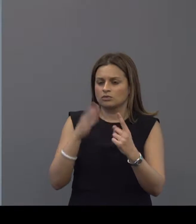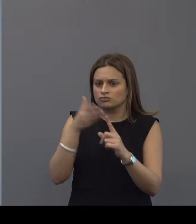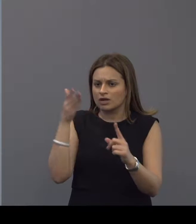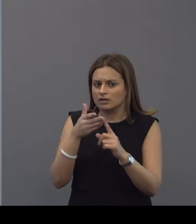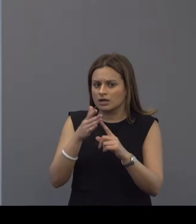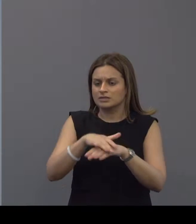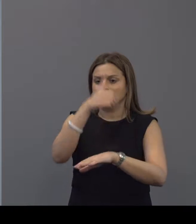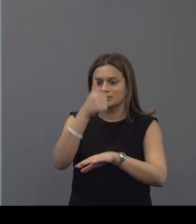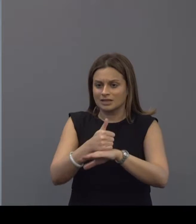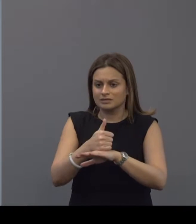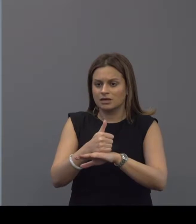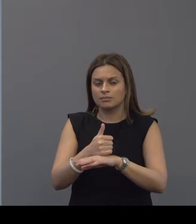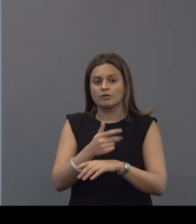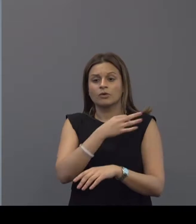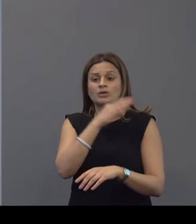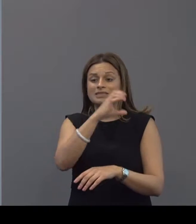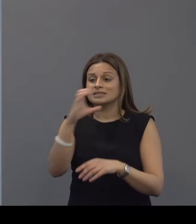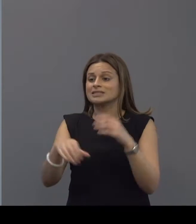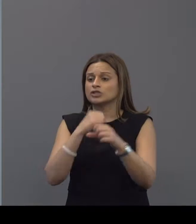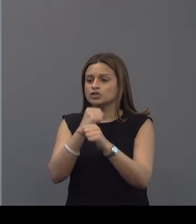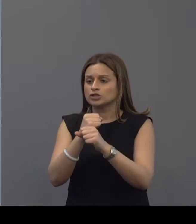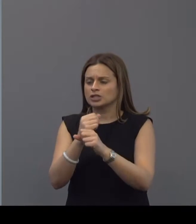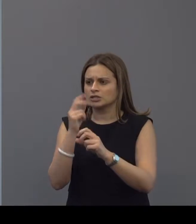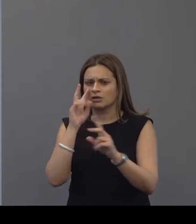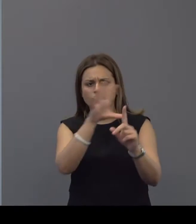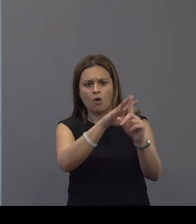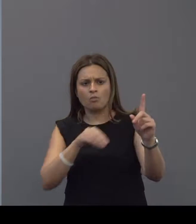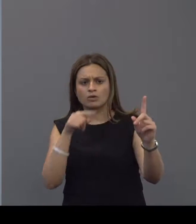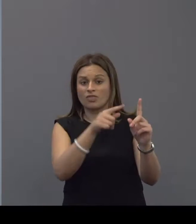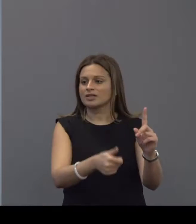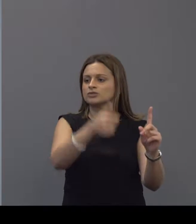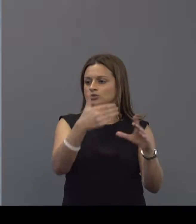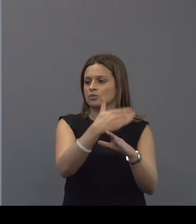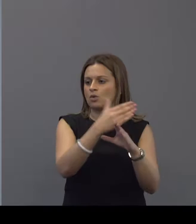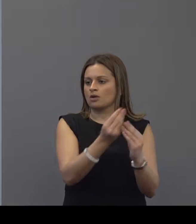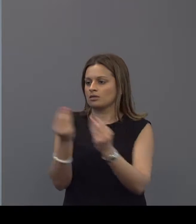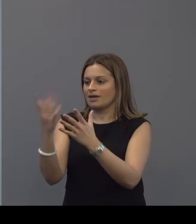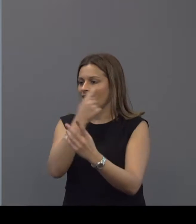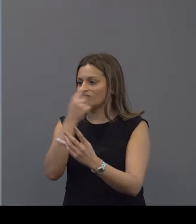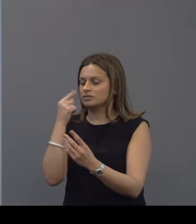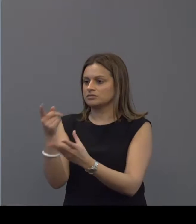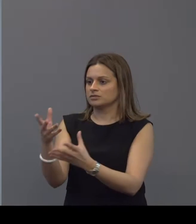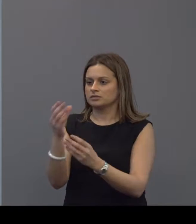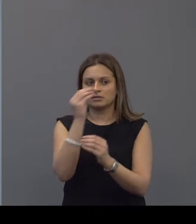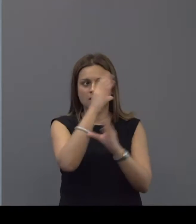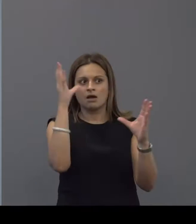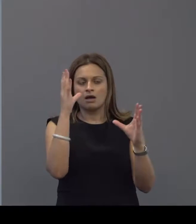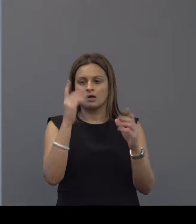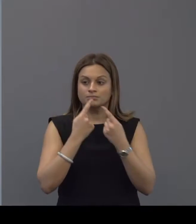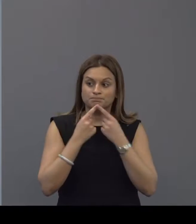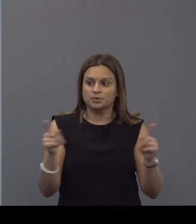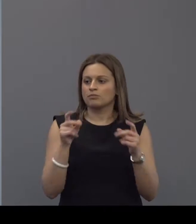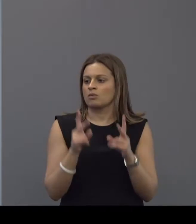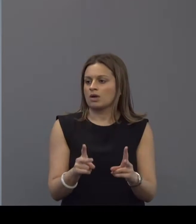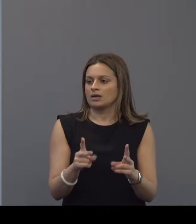do was to sat out to our clinical commissioning groups what good looks like bringing together all that evidence and again in a very explicit